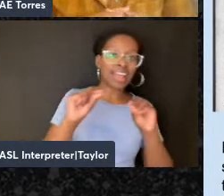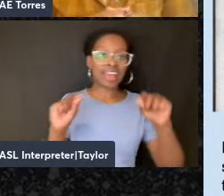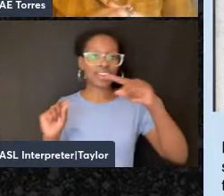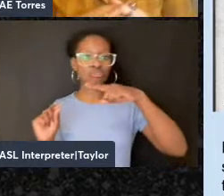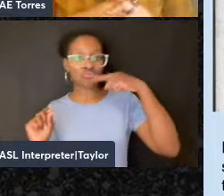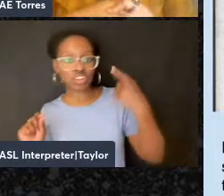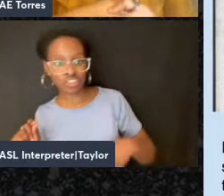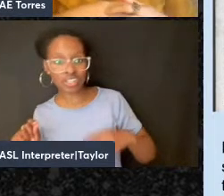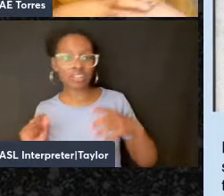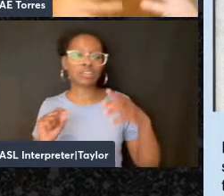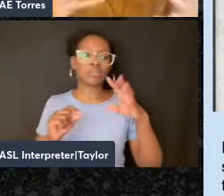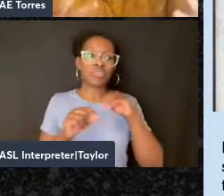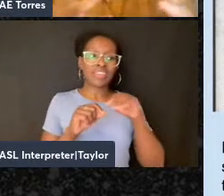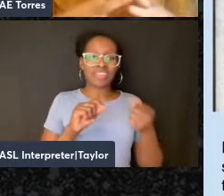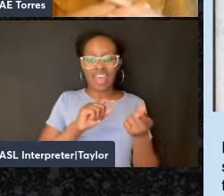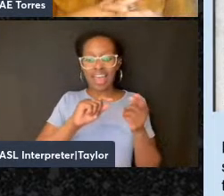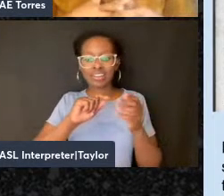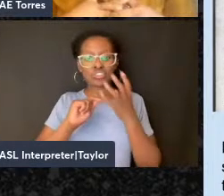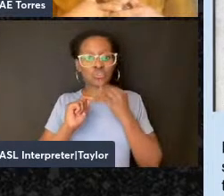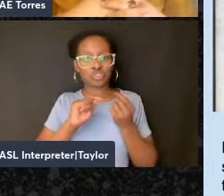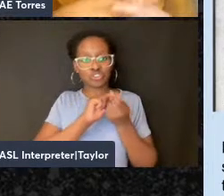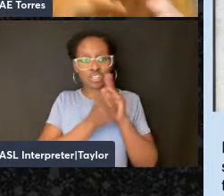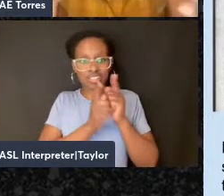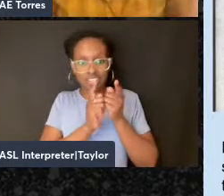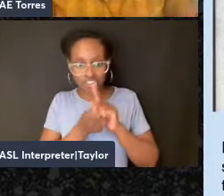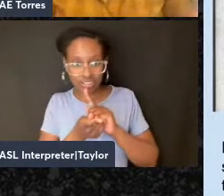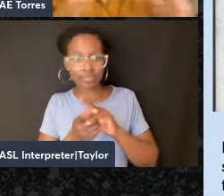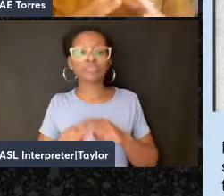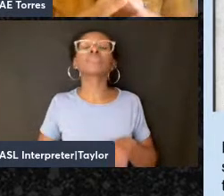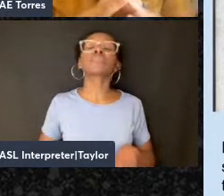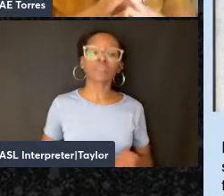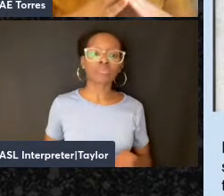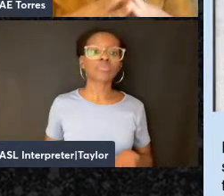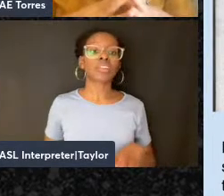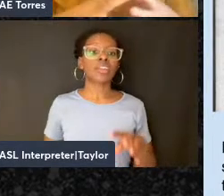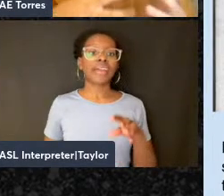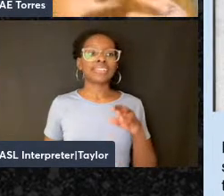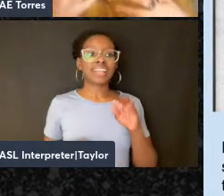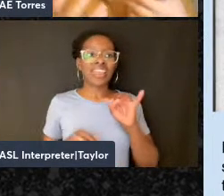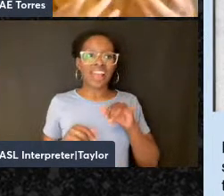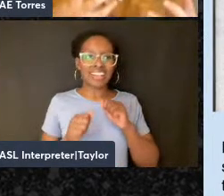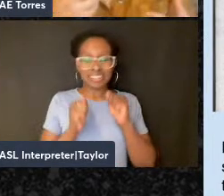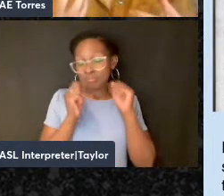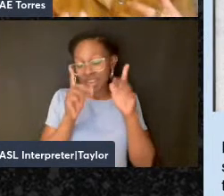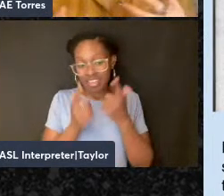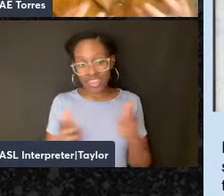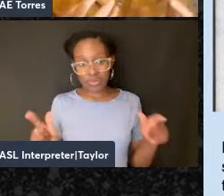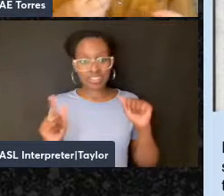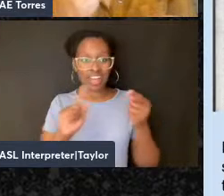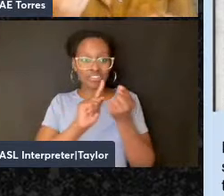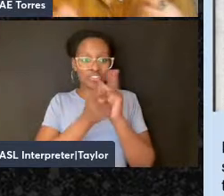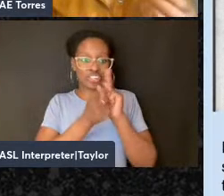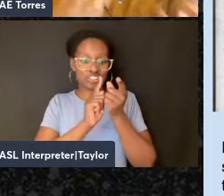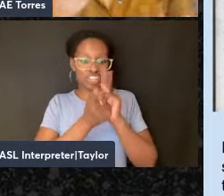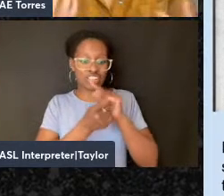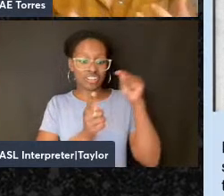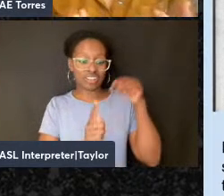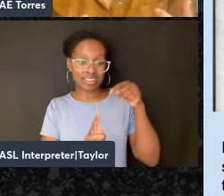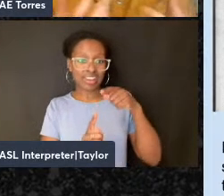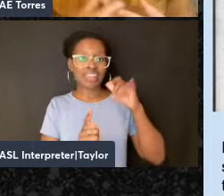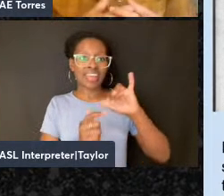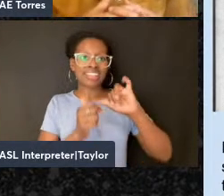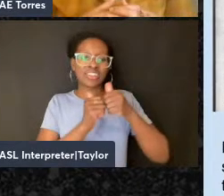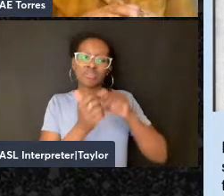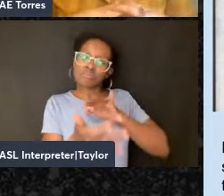translation. And for the Jewish anarchist press in its many languages, translation was really an engine of contact and